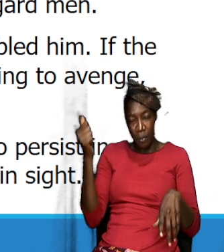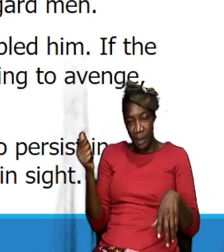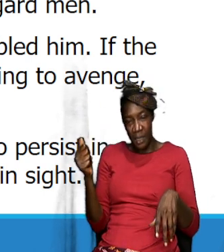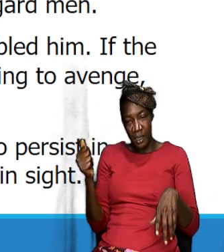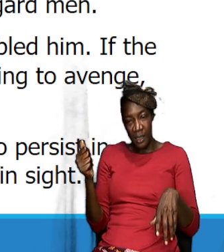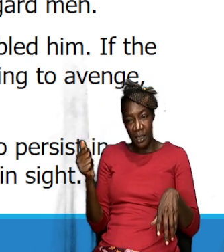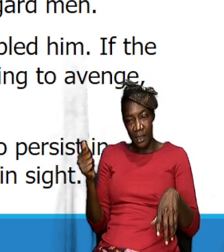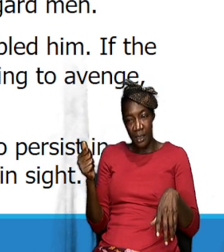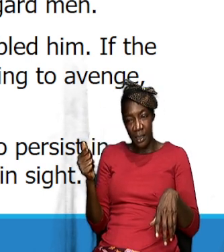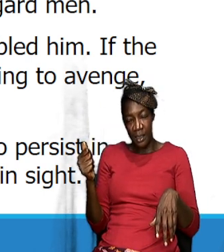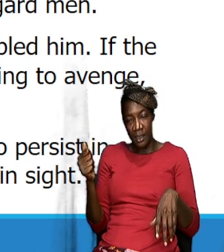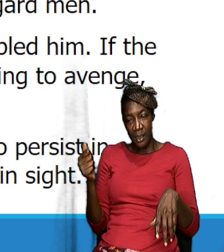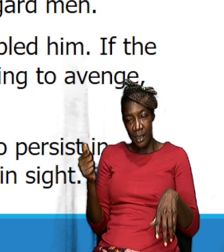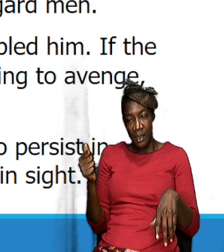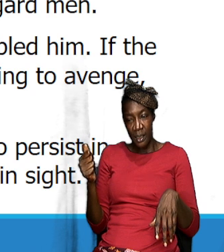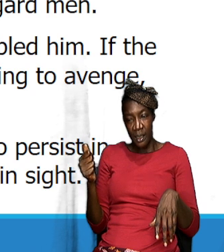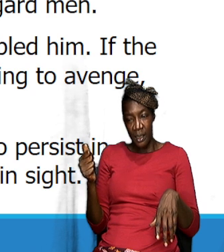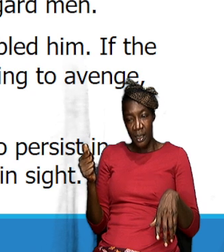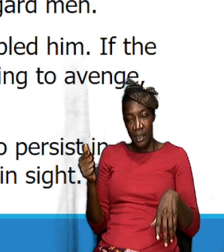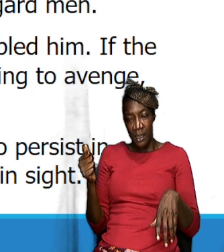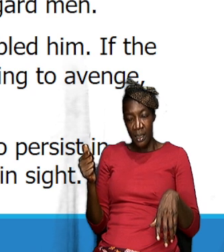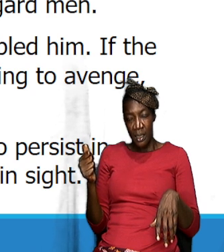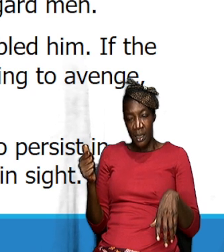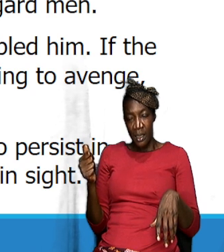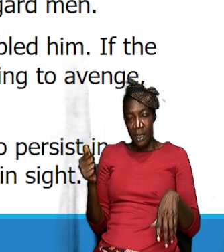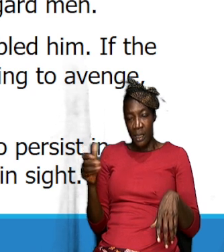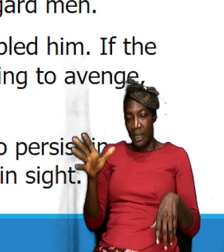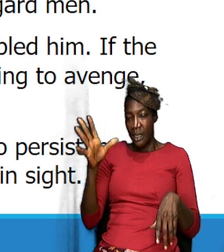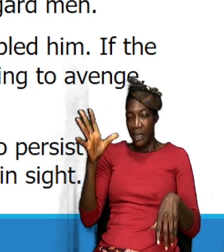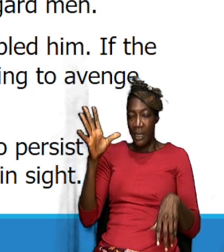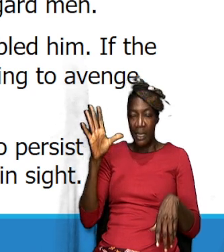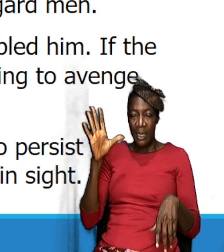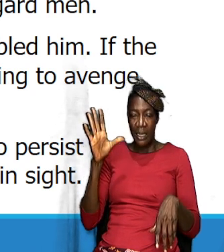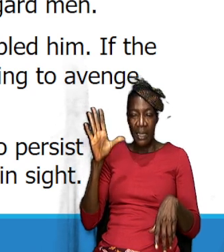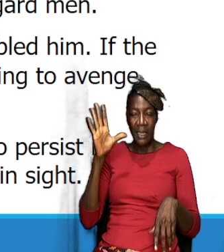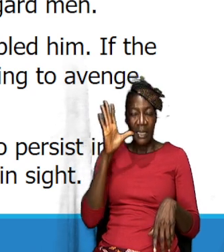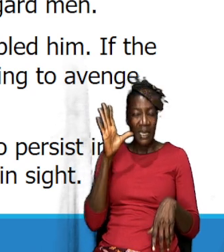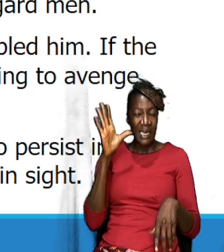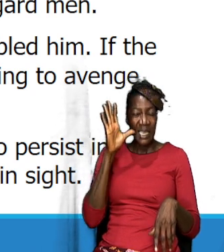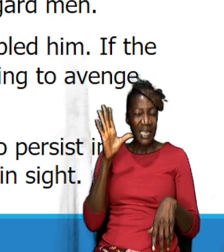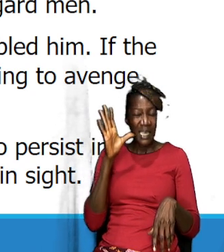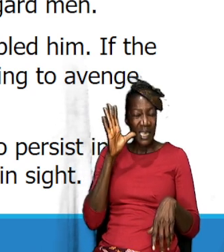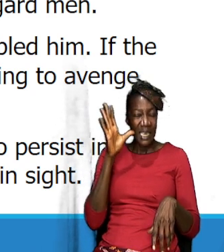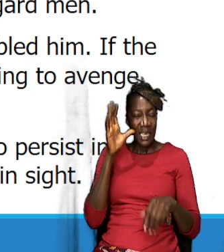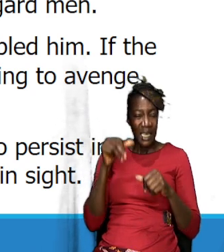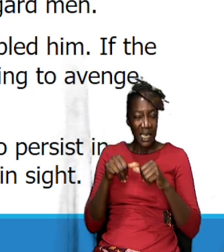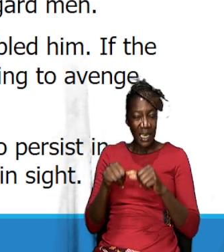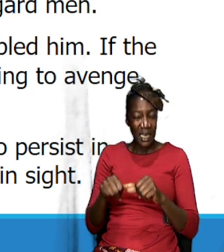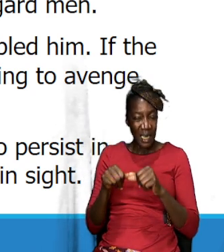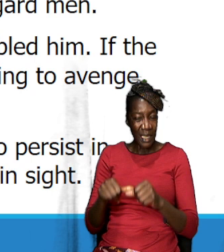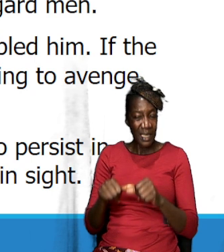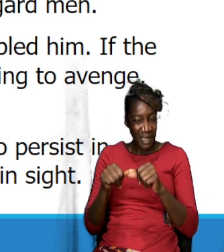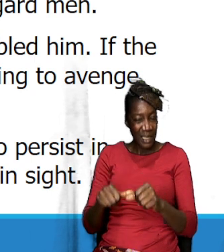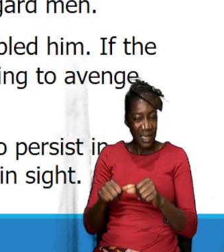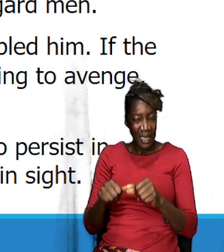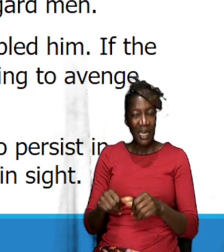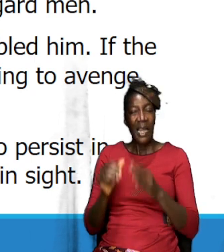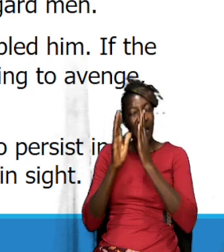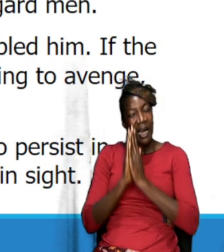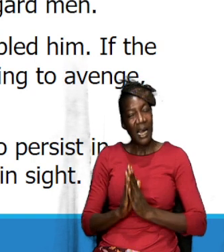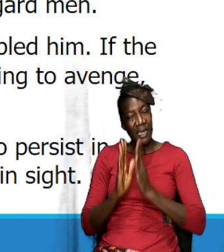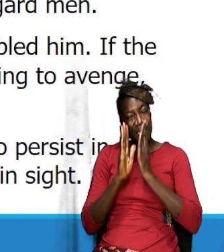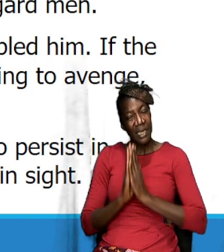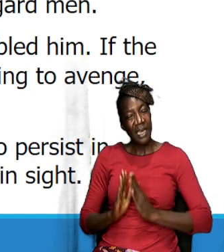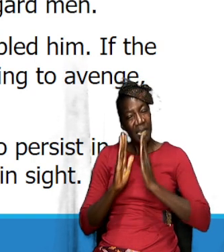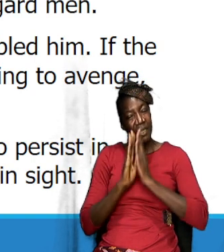troublet me what he means by troublet me she constantly ask him avenge me avenge me my adversary